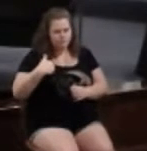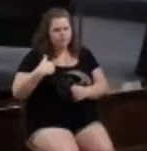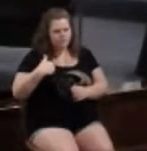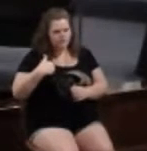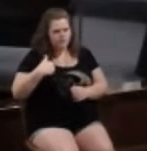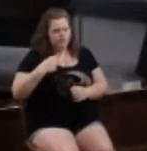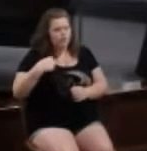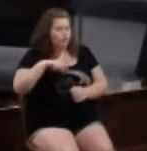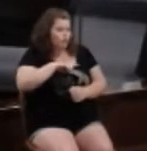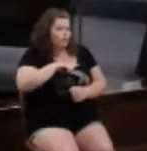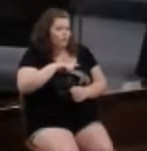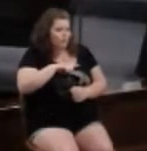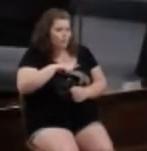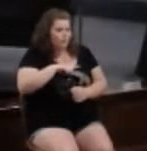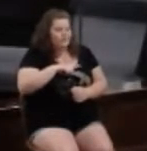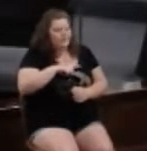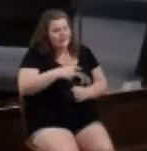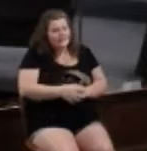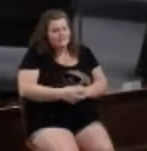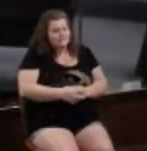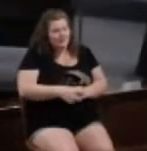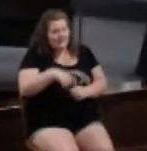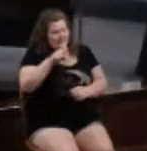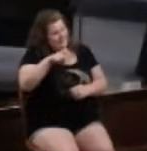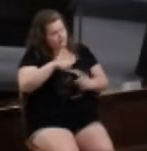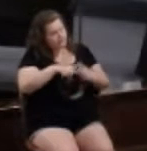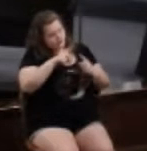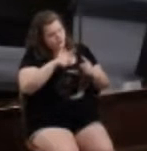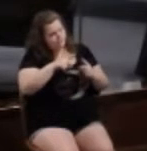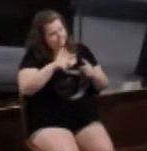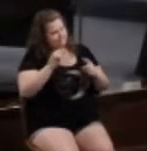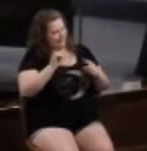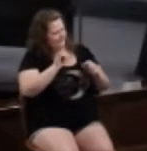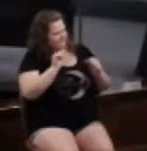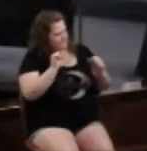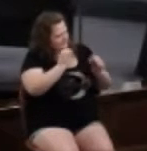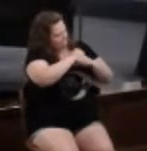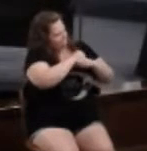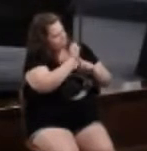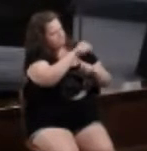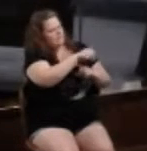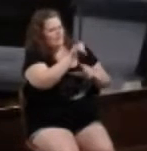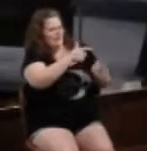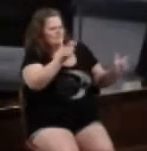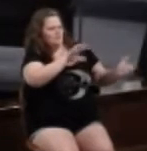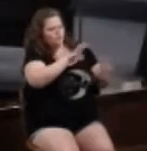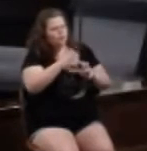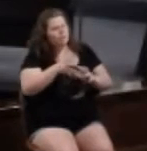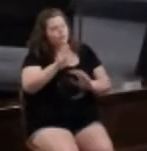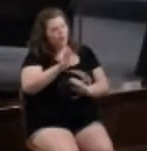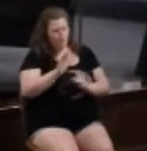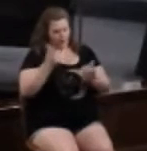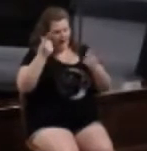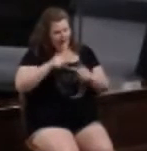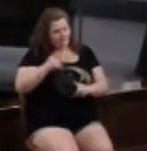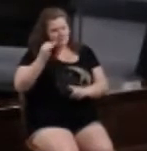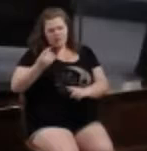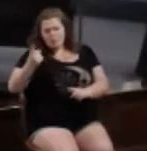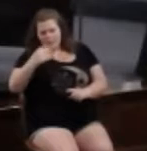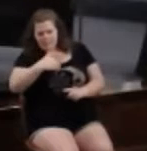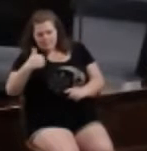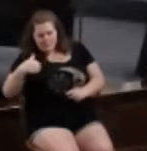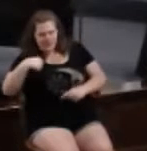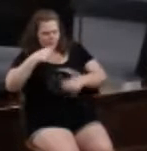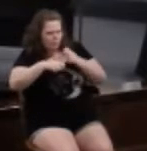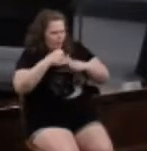So we might as well tackle this big storm first. What happens when one member has a problem with another member or a